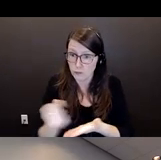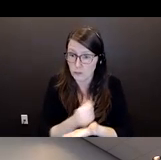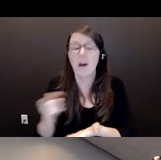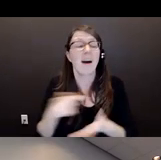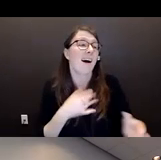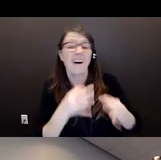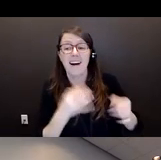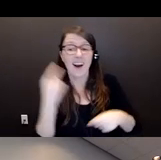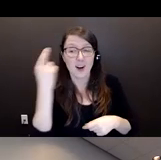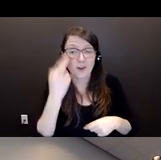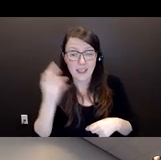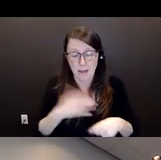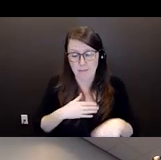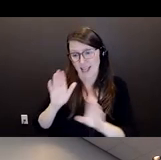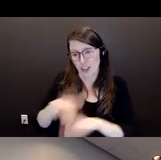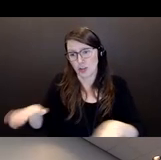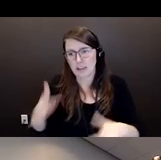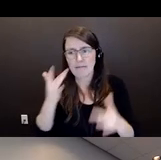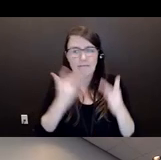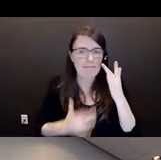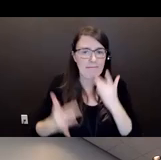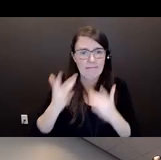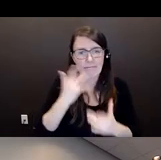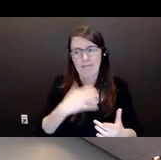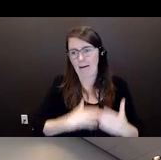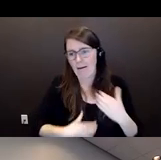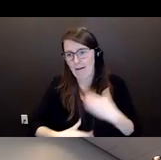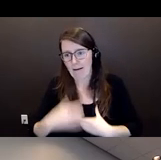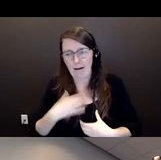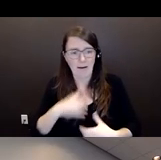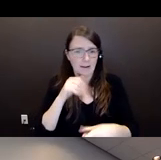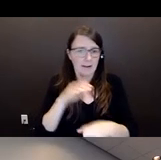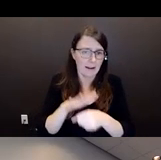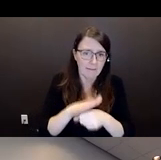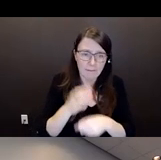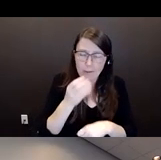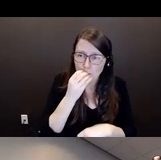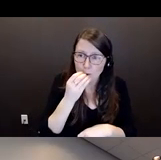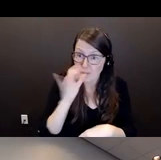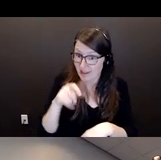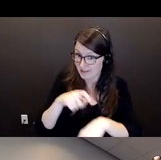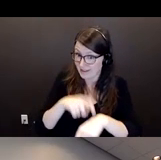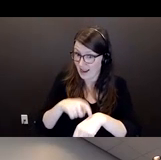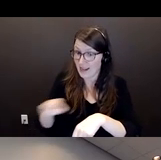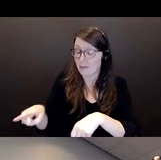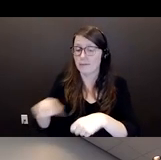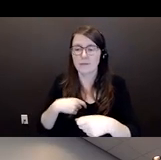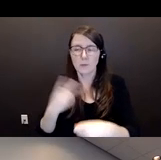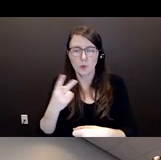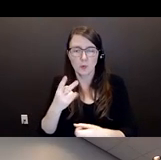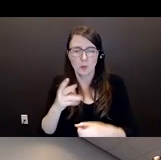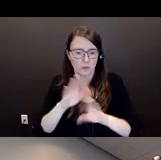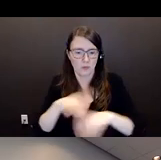his children aren't getting fed. He happened to have a, at that time, a four-year-old boy and a two-year-old